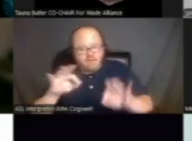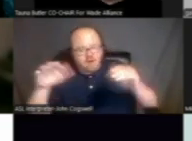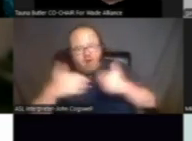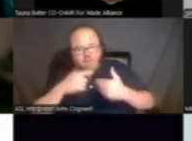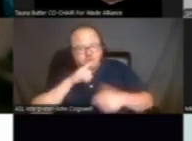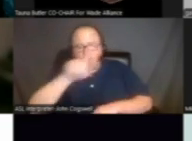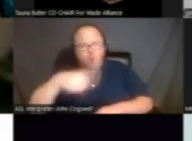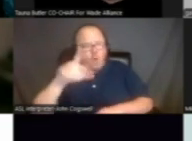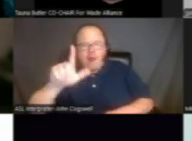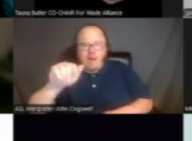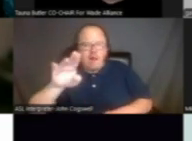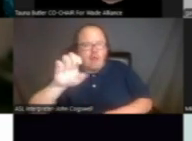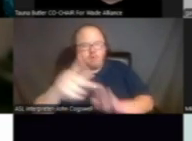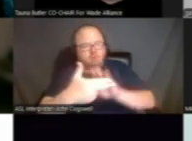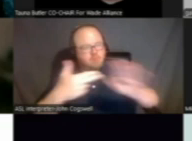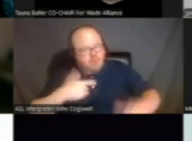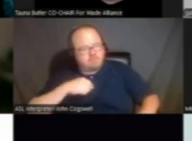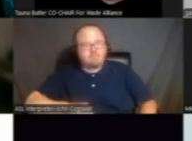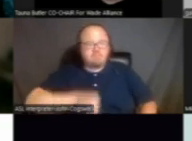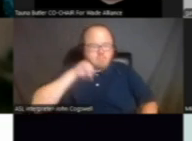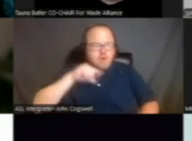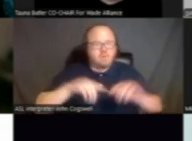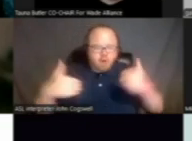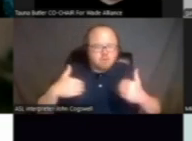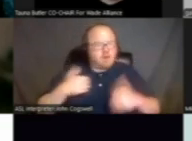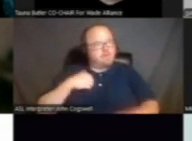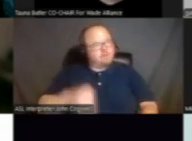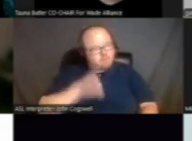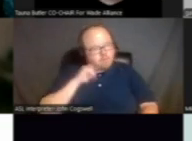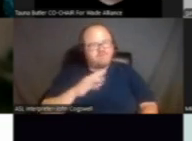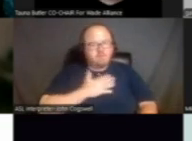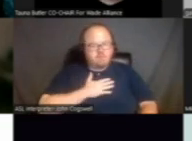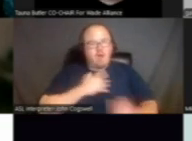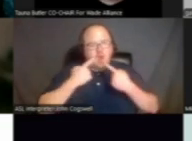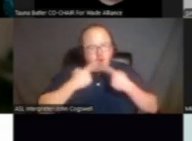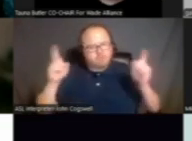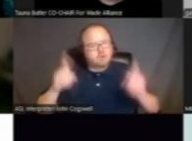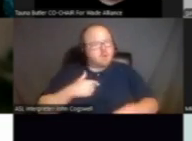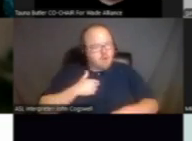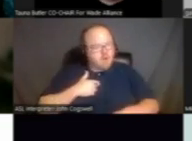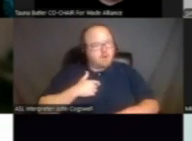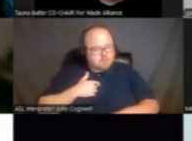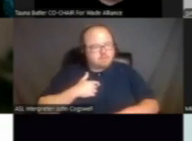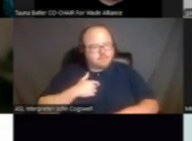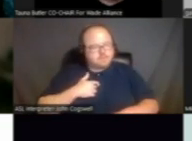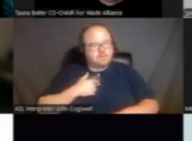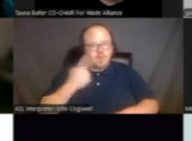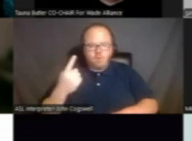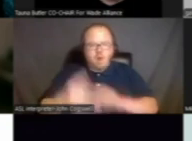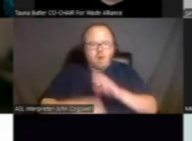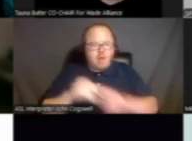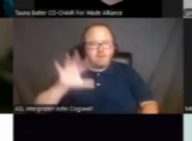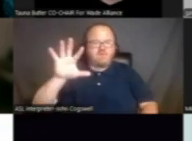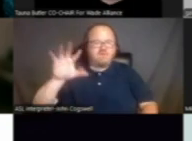label. I am proud to be autistic and proud of my accomplishments. I am one out of 5